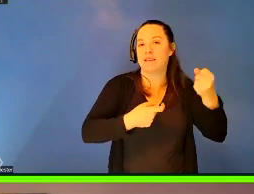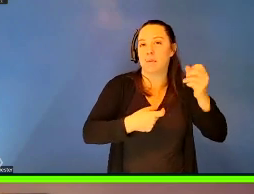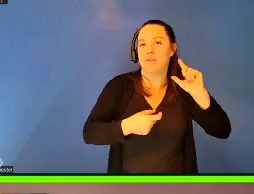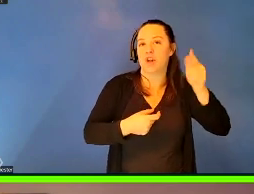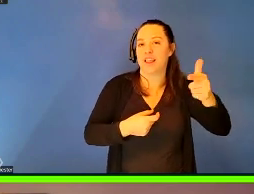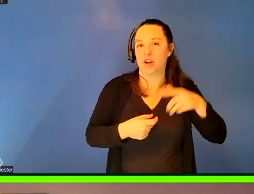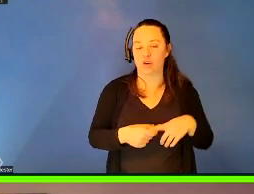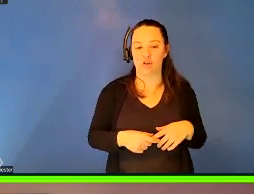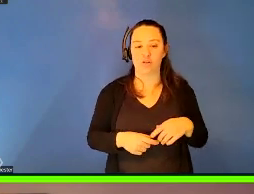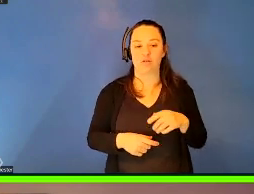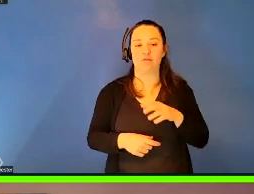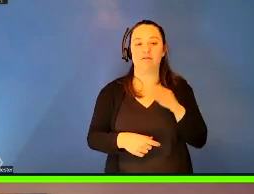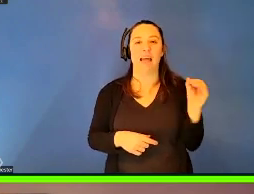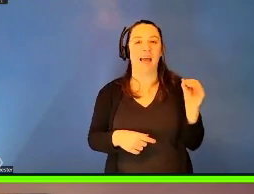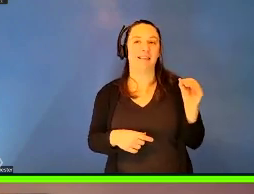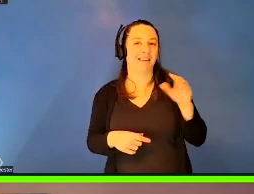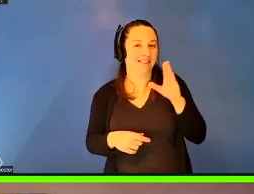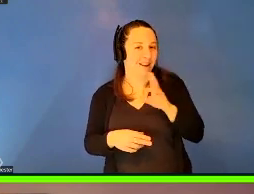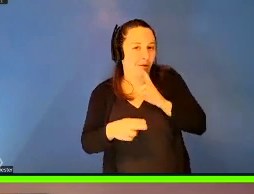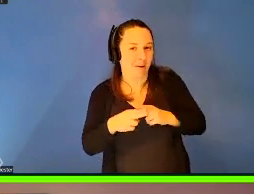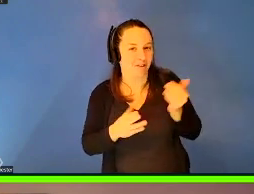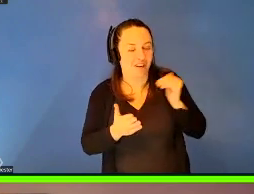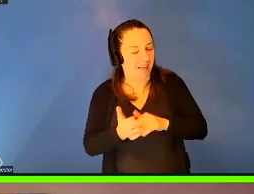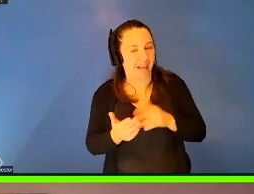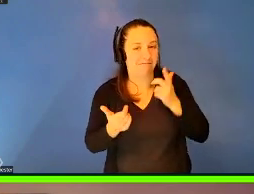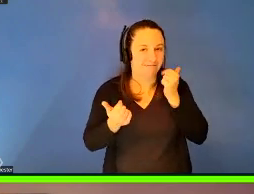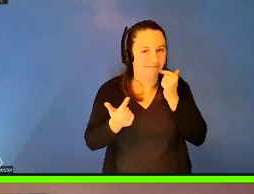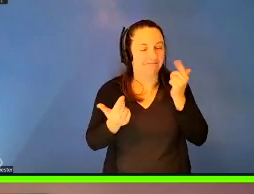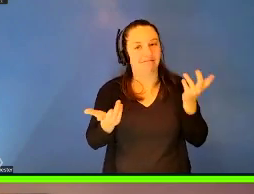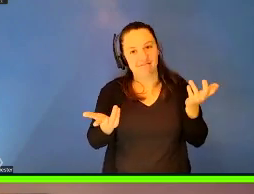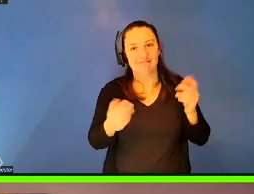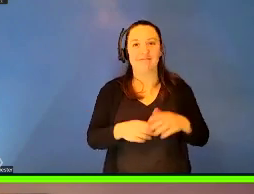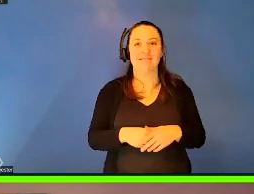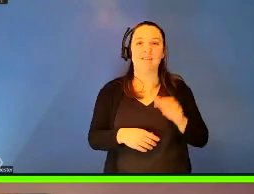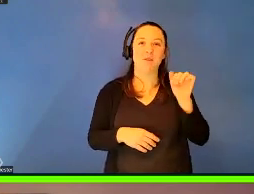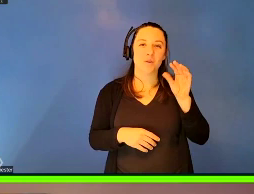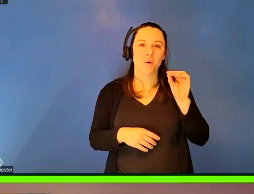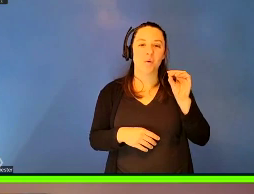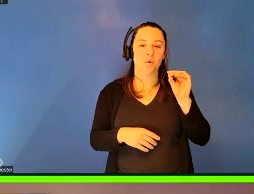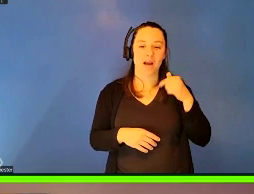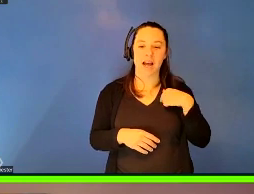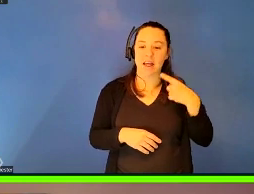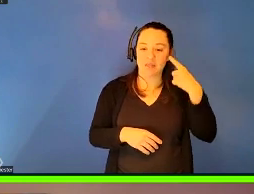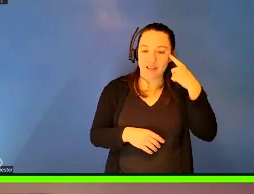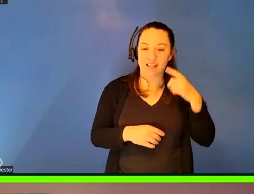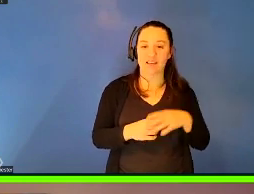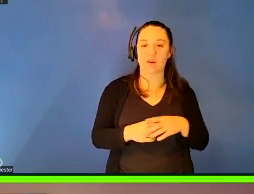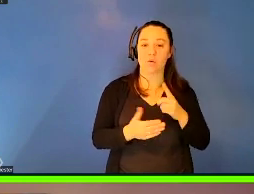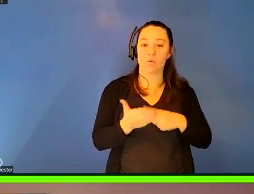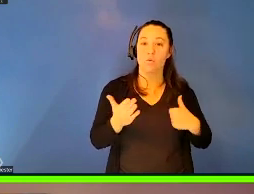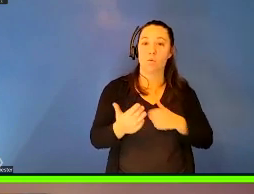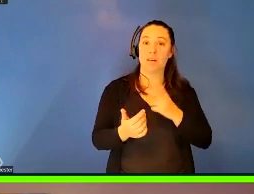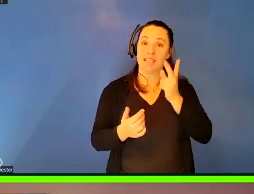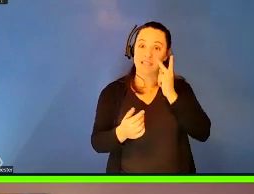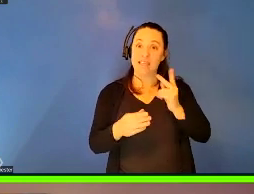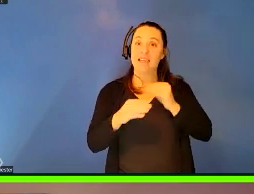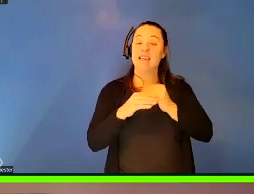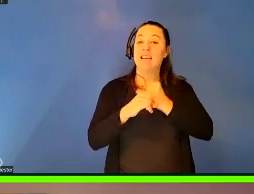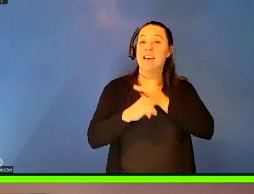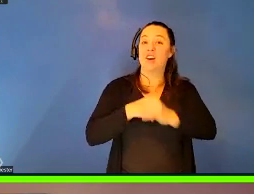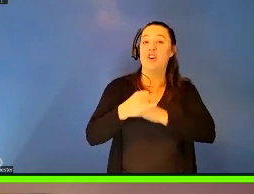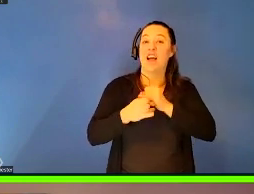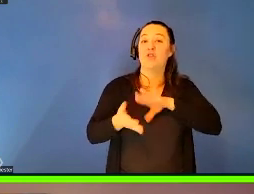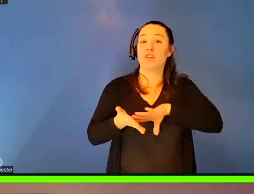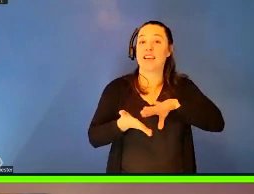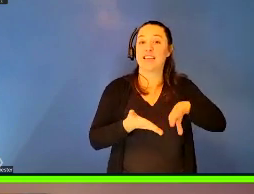doesn't come up again. So, so I think that, you know, what we, what we see in the international sanitary conferences, conventions,